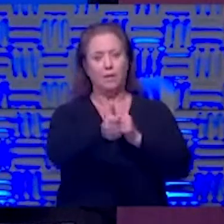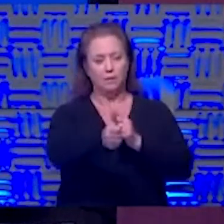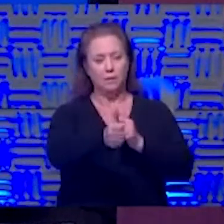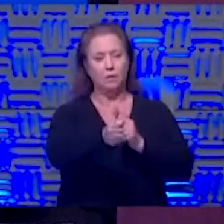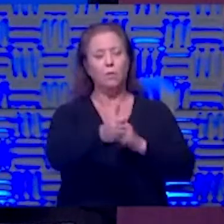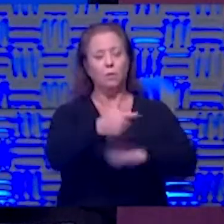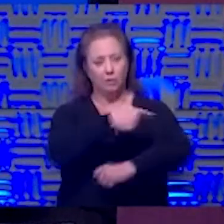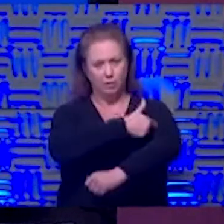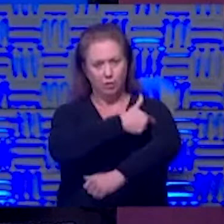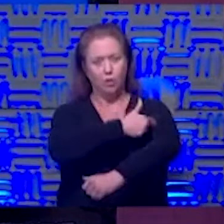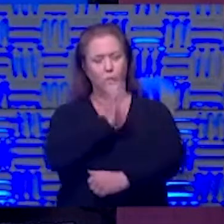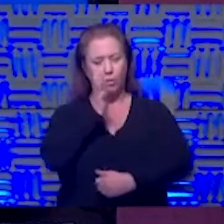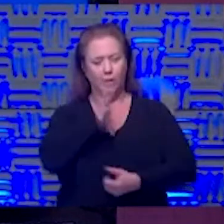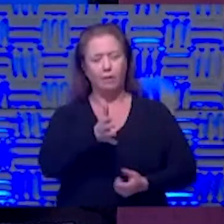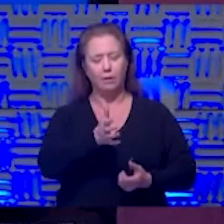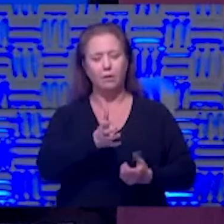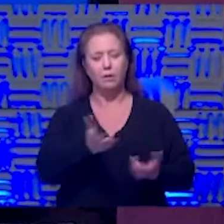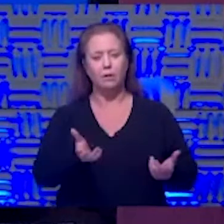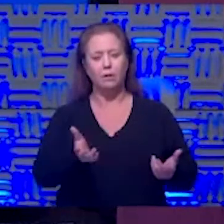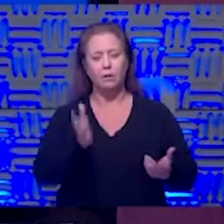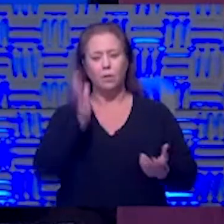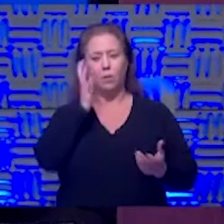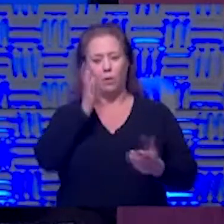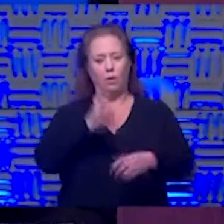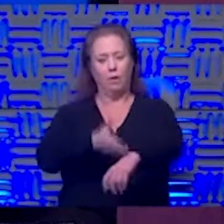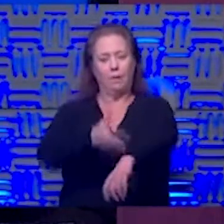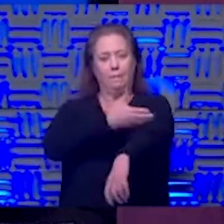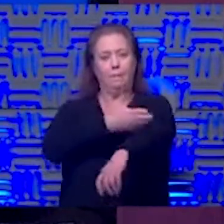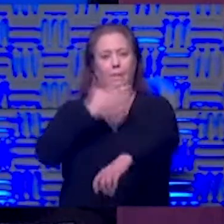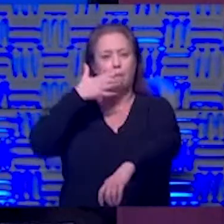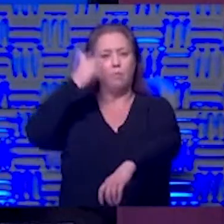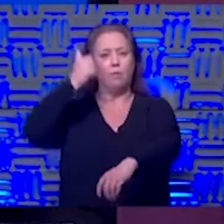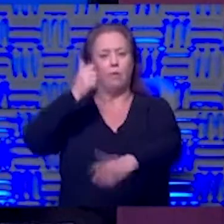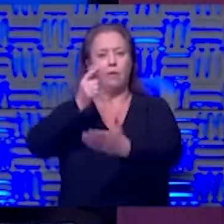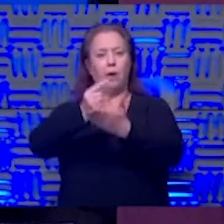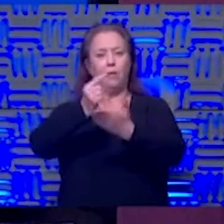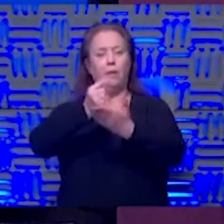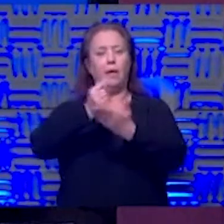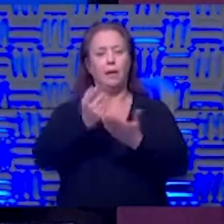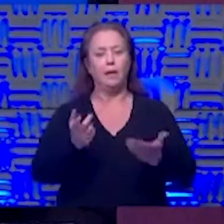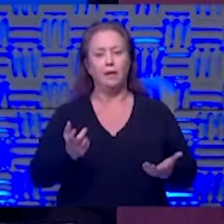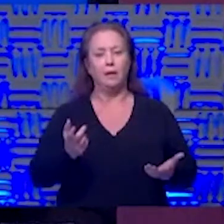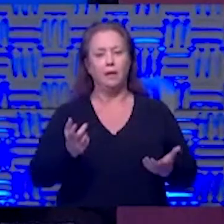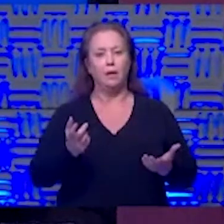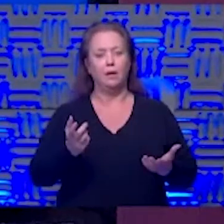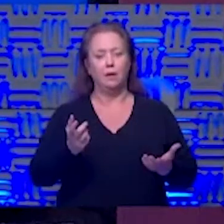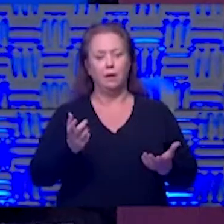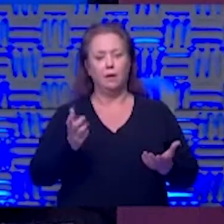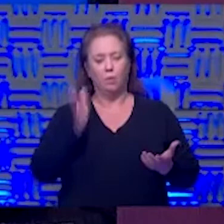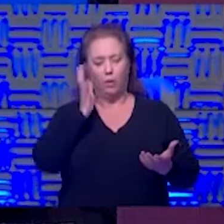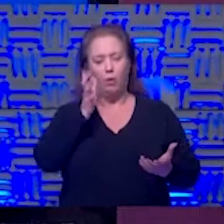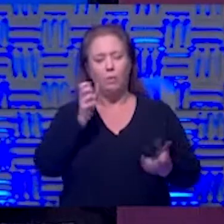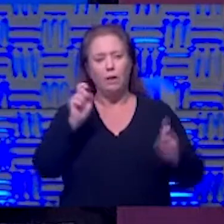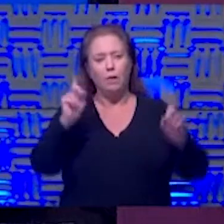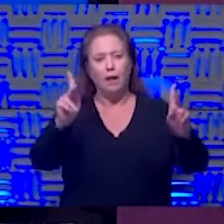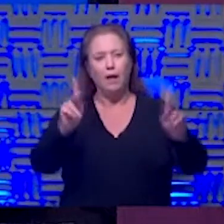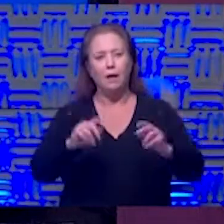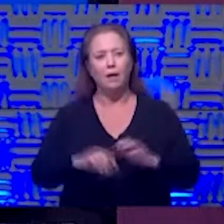are going to get a shot we are going to get better therapy for this virus and we're we're going to end up okay